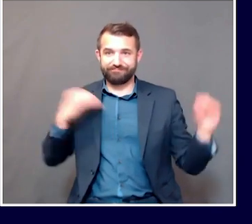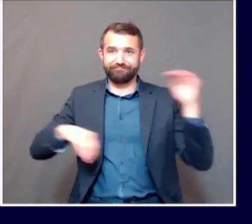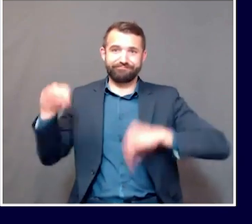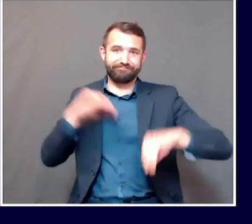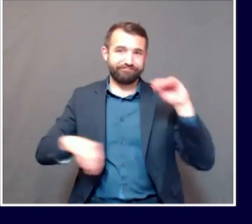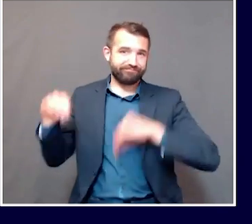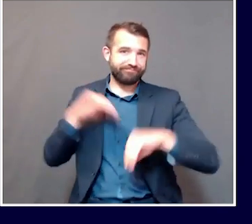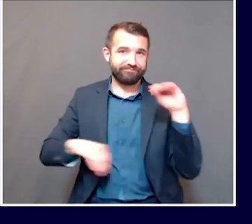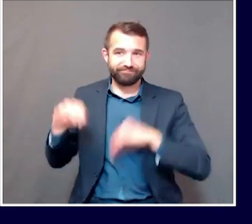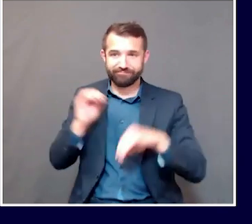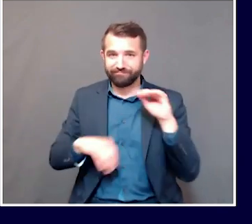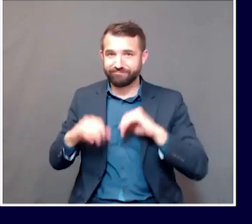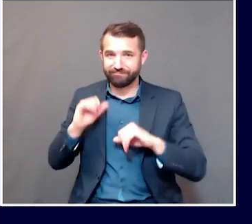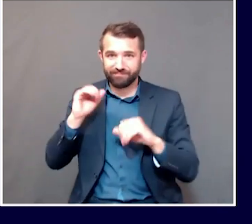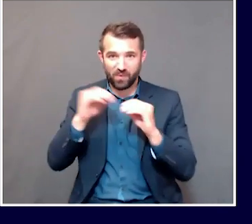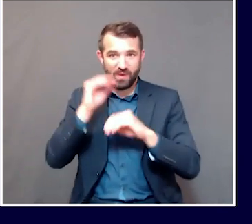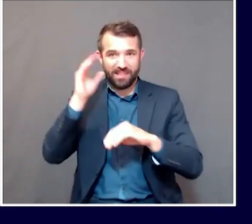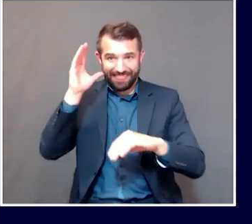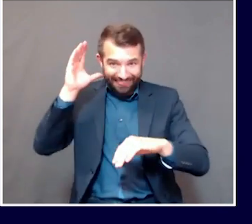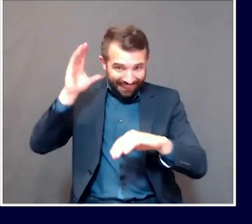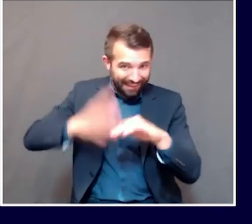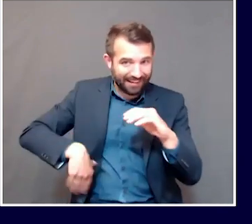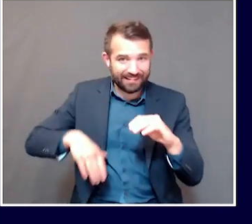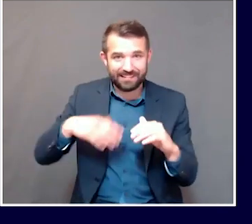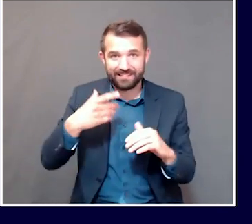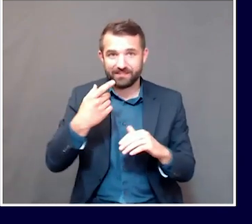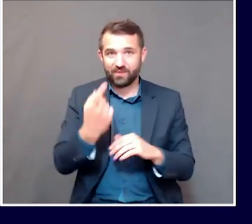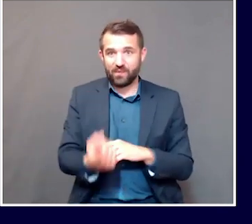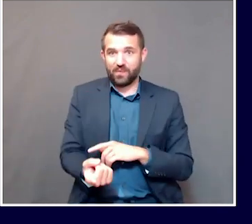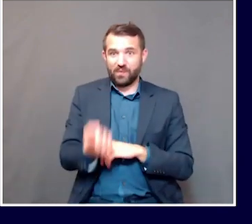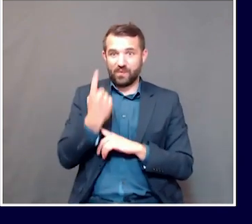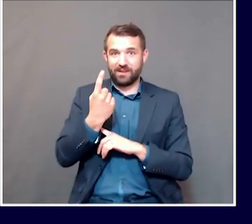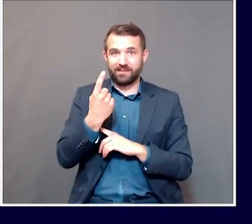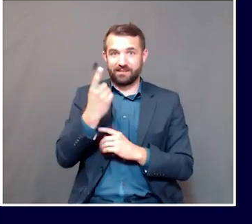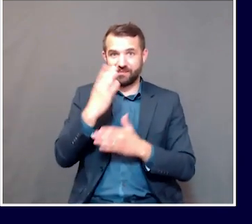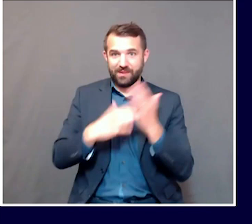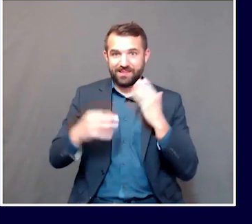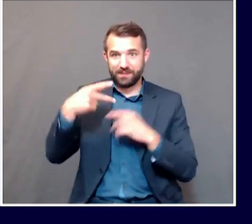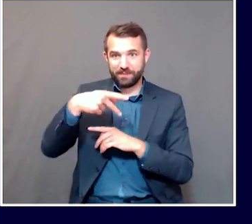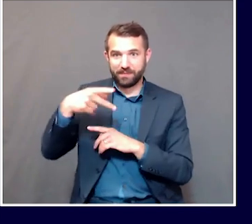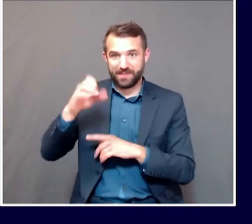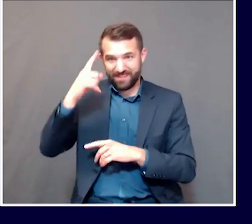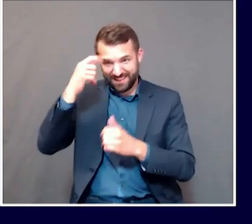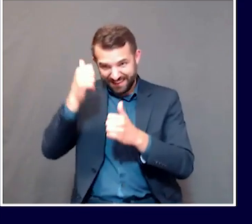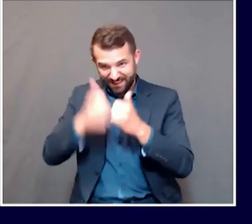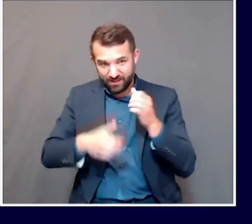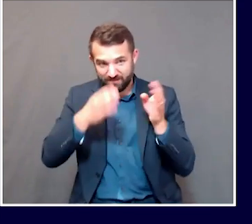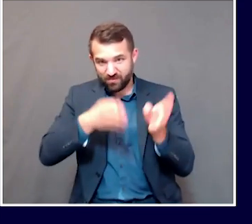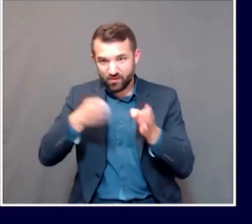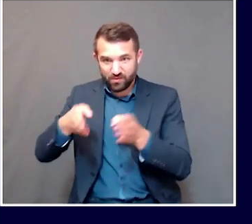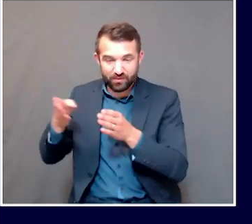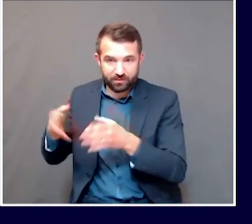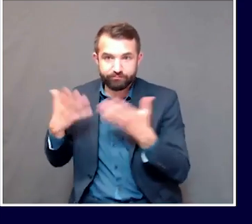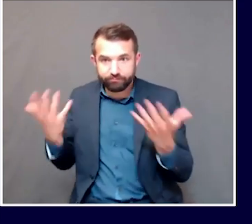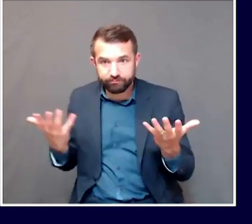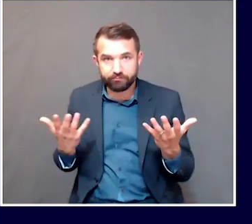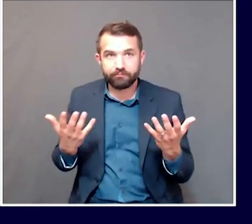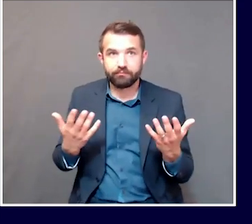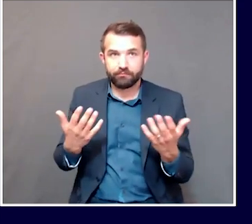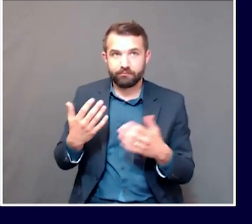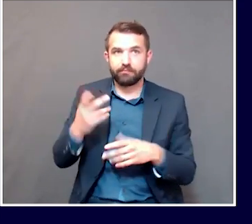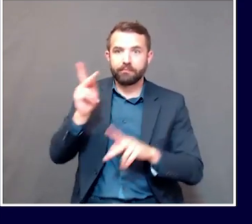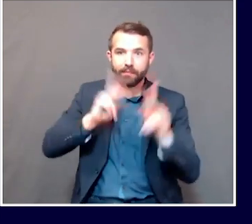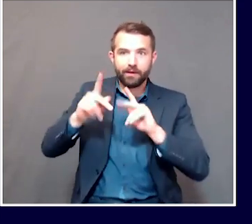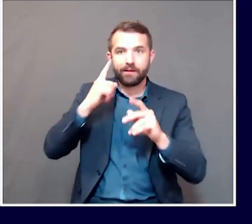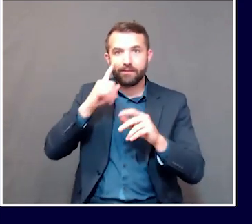piece of PPE, more than one piece of PPE for every single person in Maine. If there are facilities out there that are concerned about their